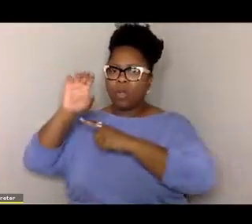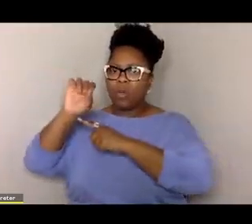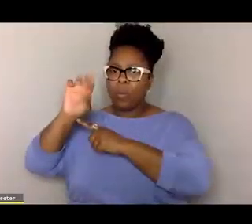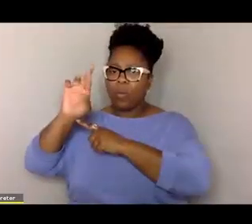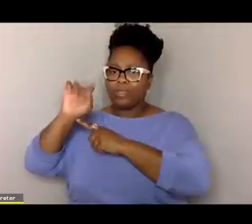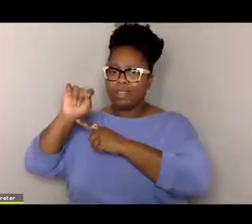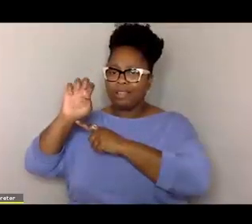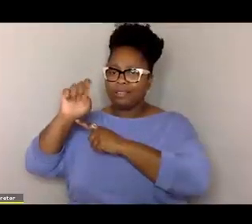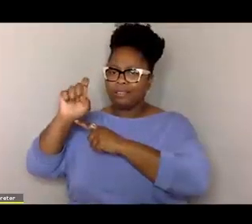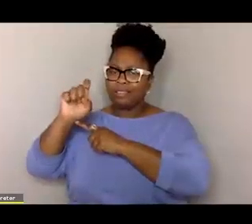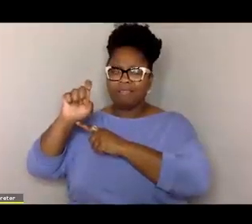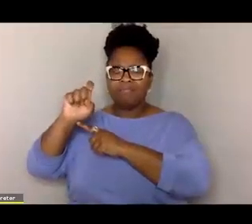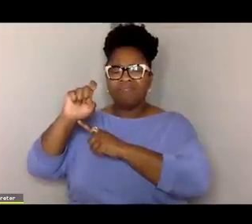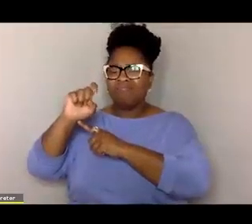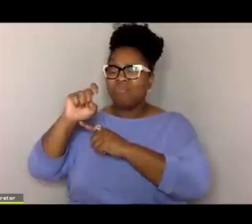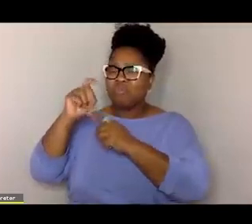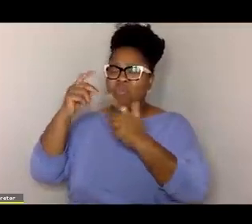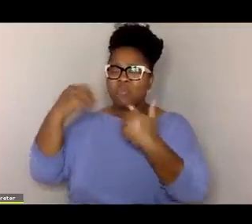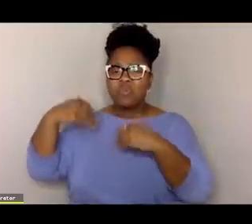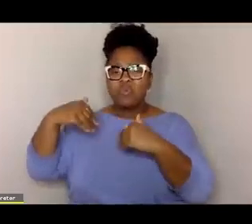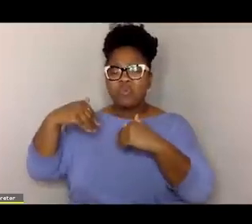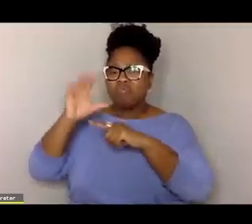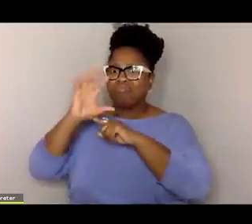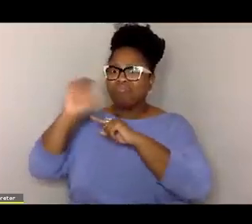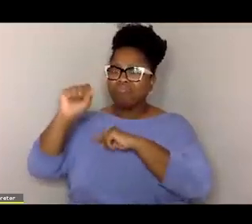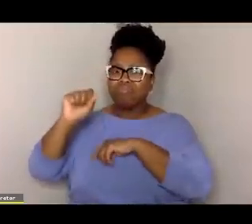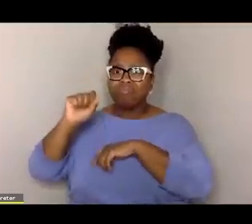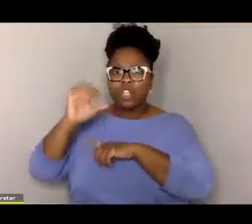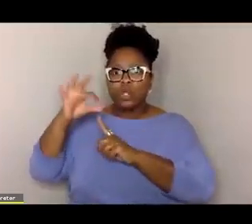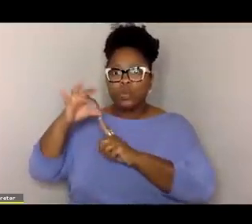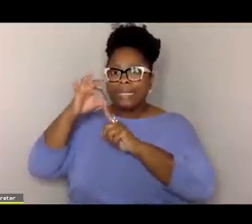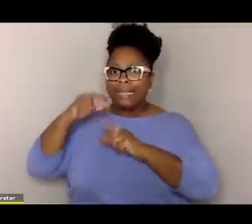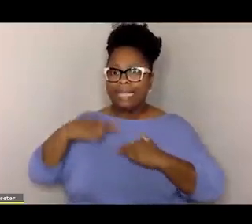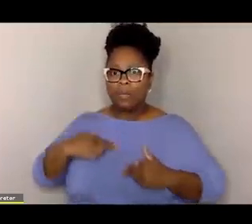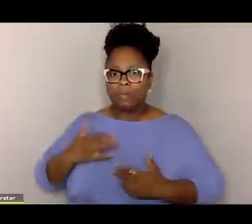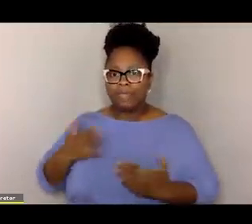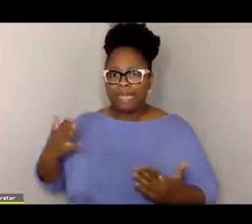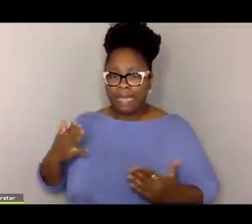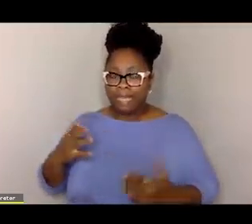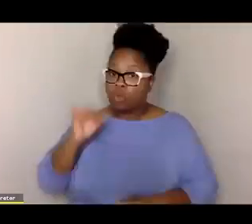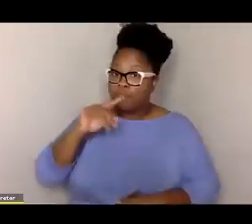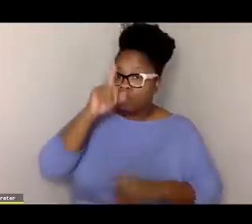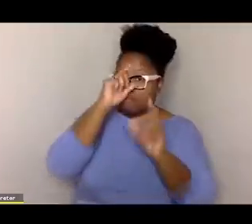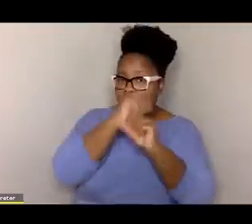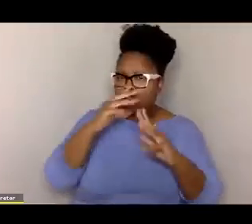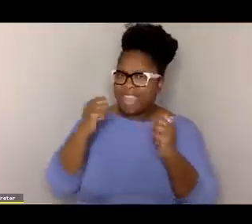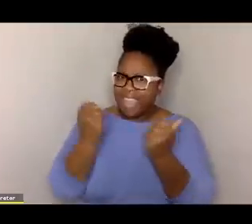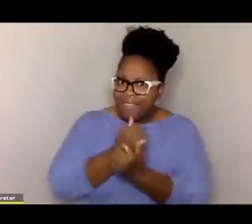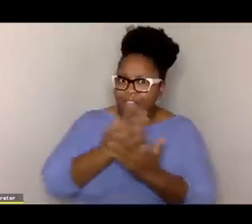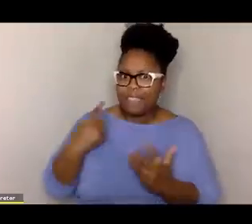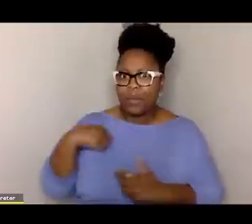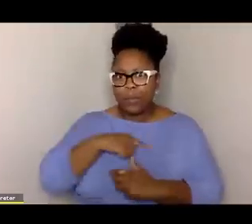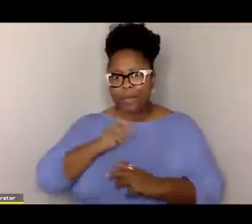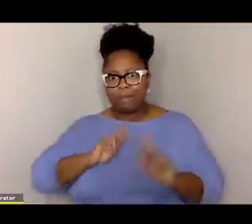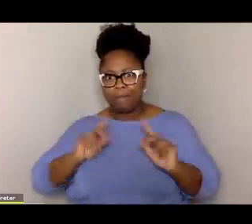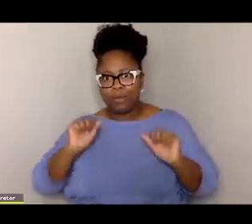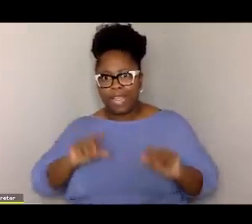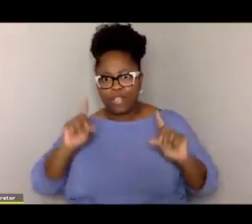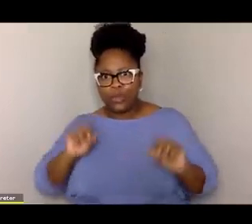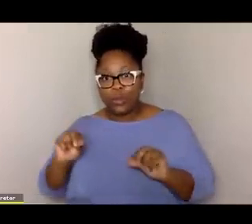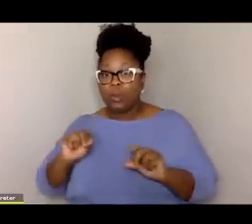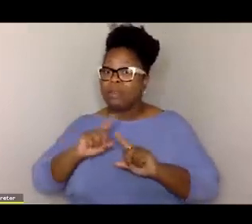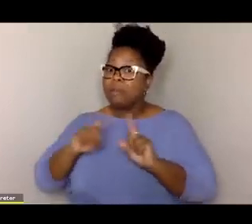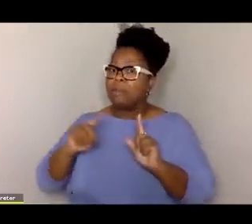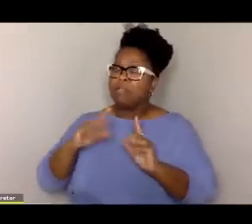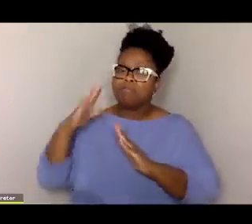uniquely human part of our brain. So if you look at all of the capabilities that we have as a species, the most uniquely